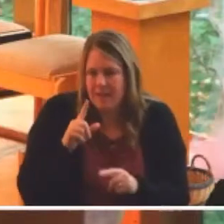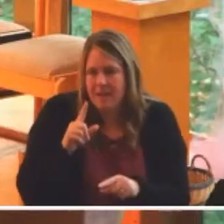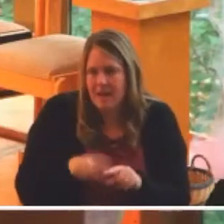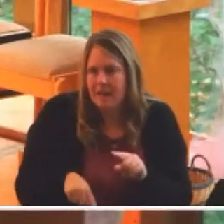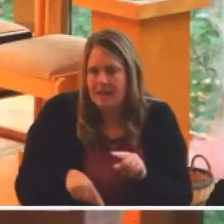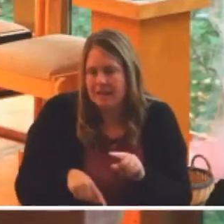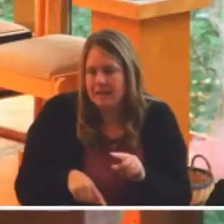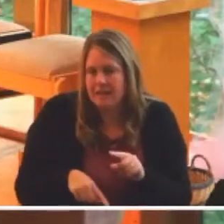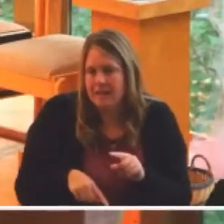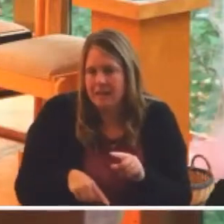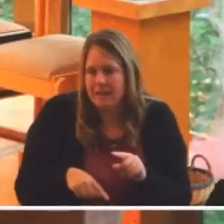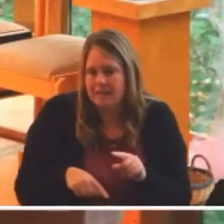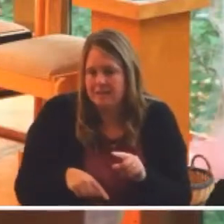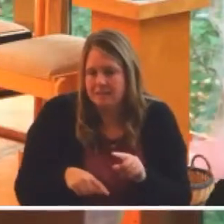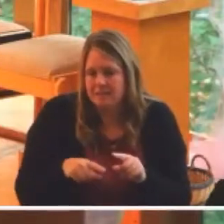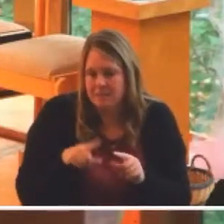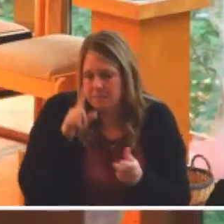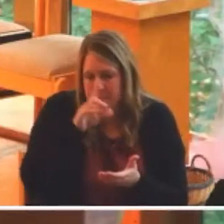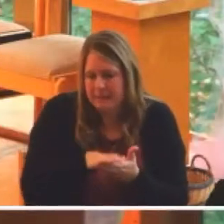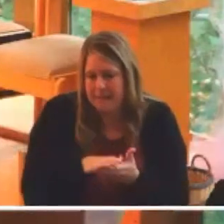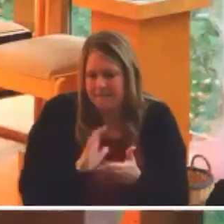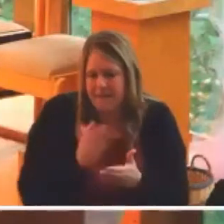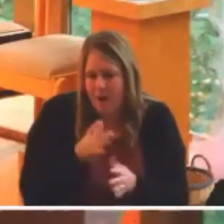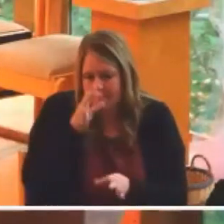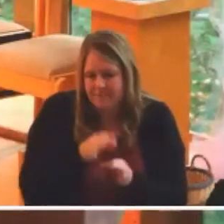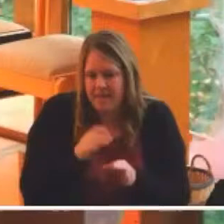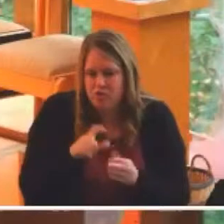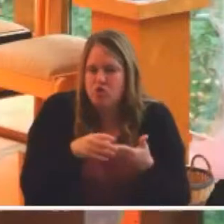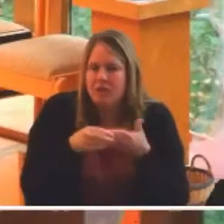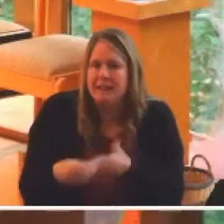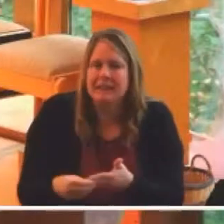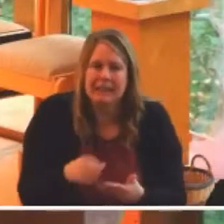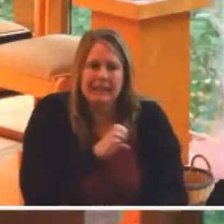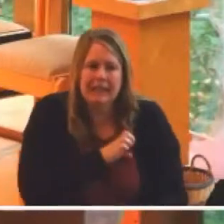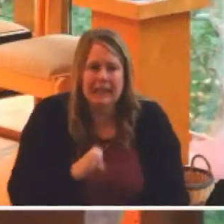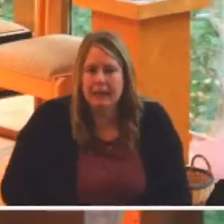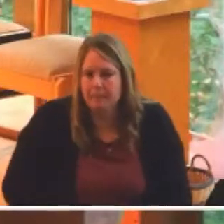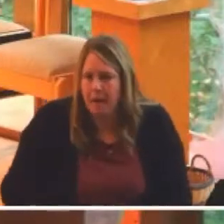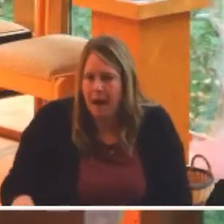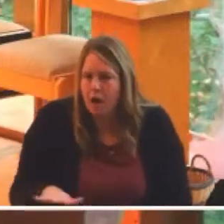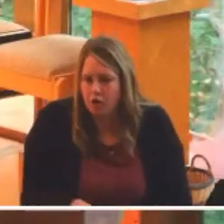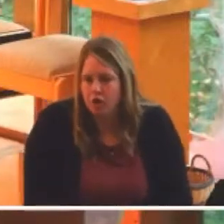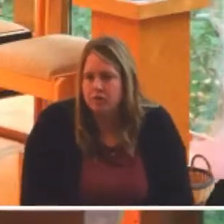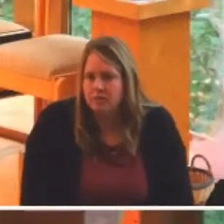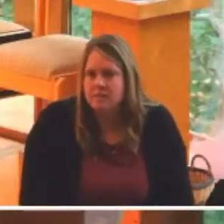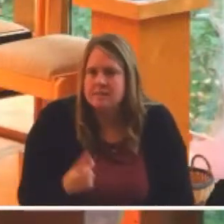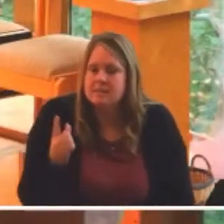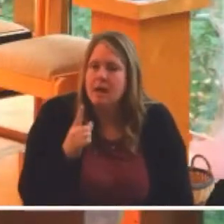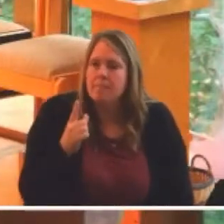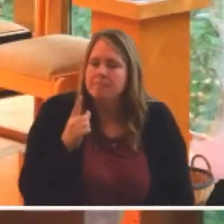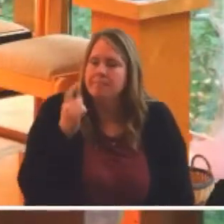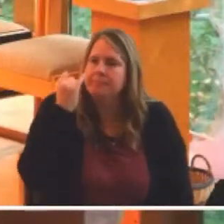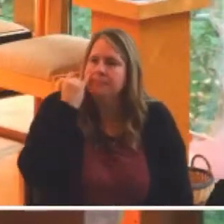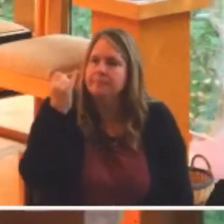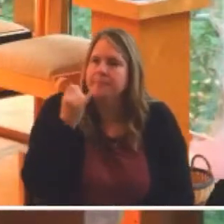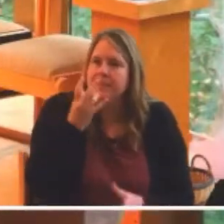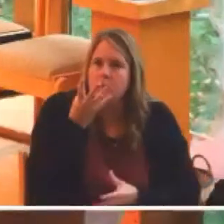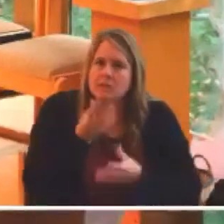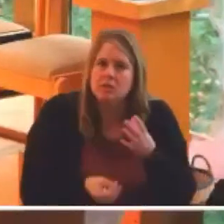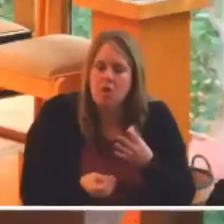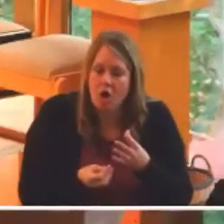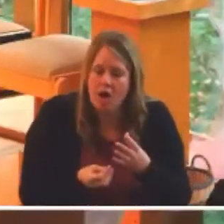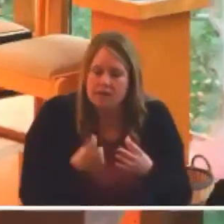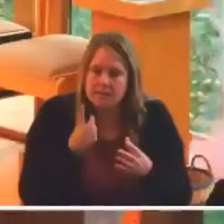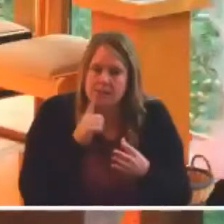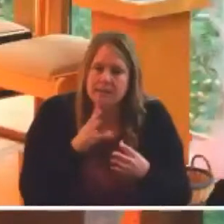lead empires. Something real and deep was lost, I think, about this faith and its movement from being a